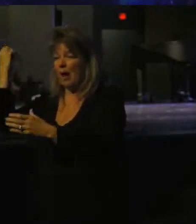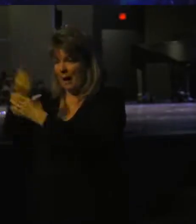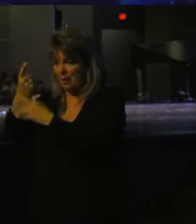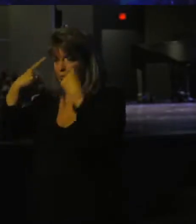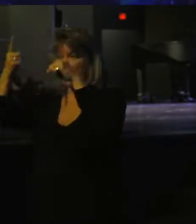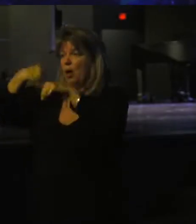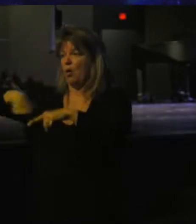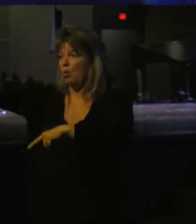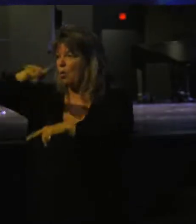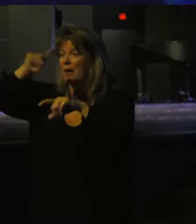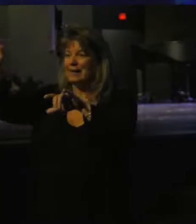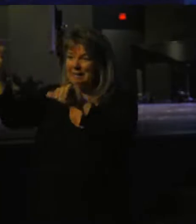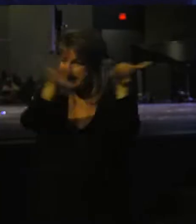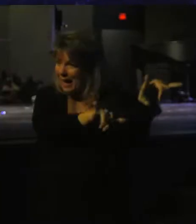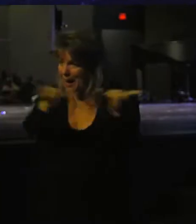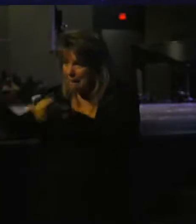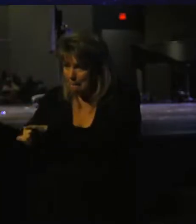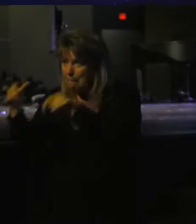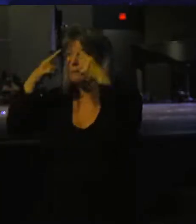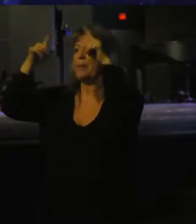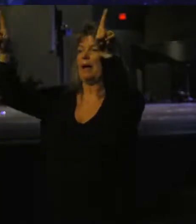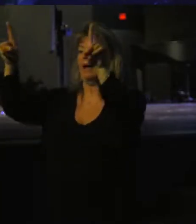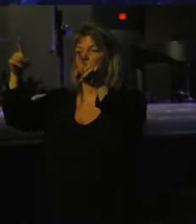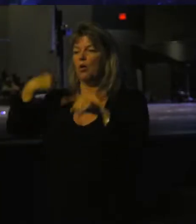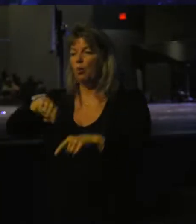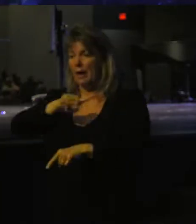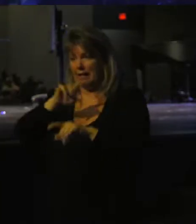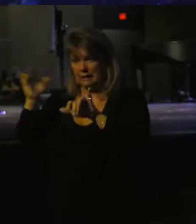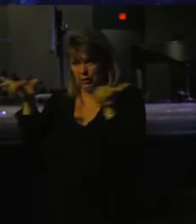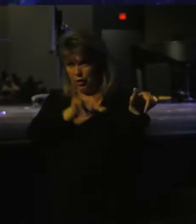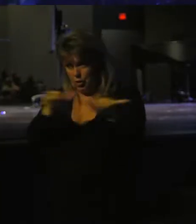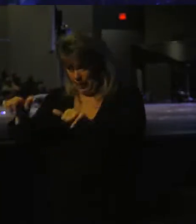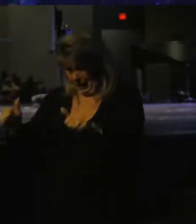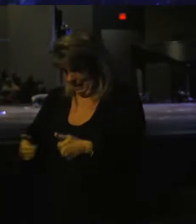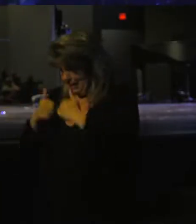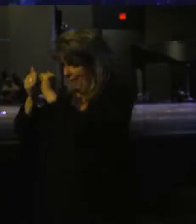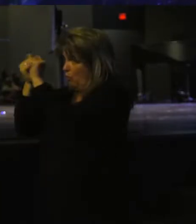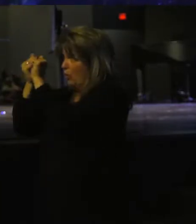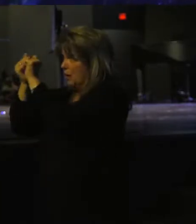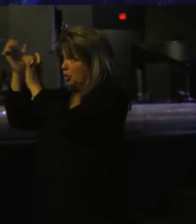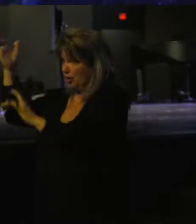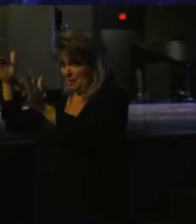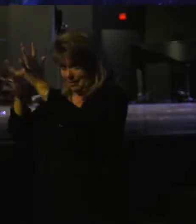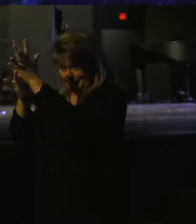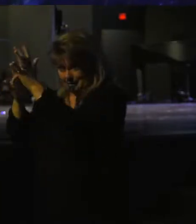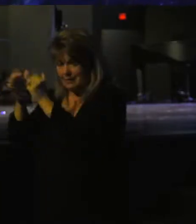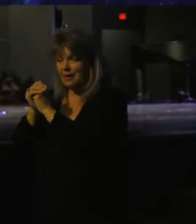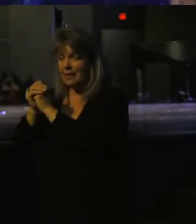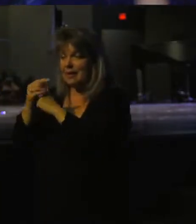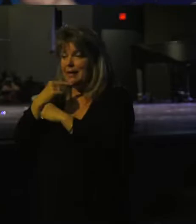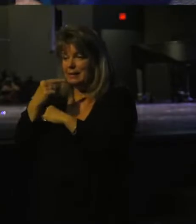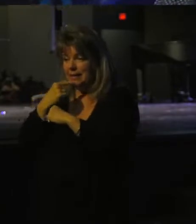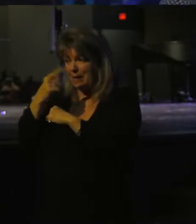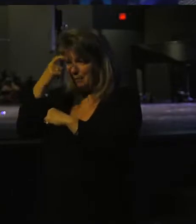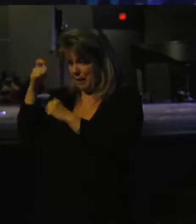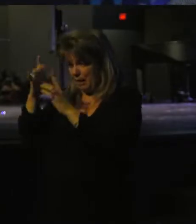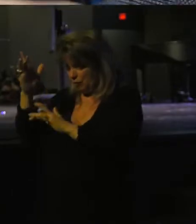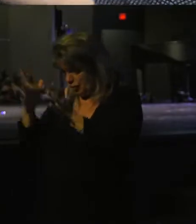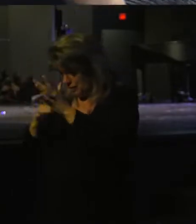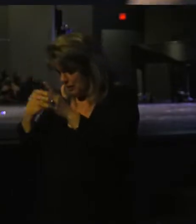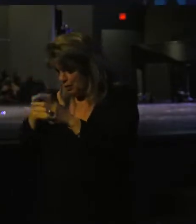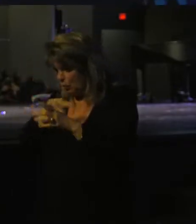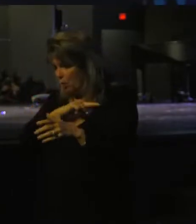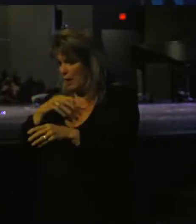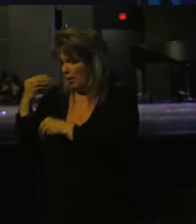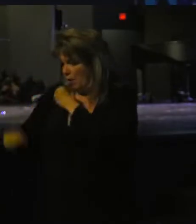too get to triumph. We too get to live with Jesus. It says that because of Jesus, we are an